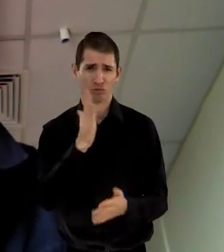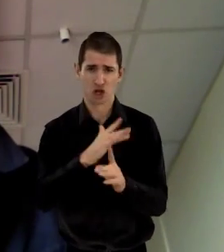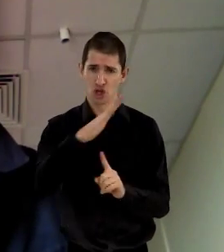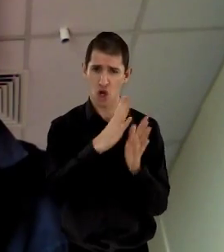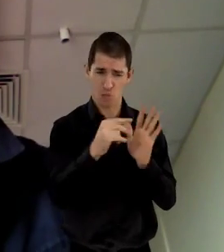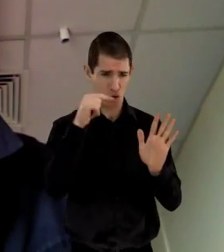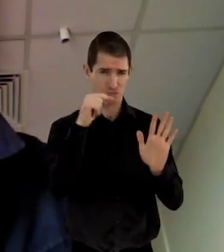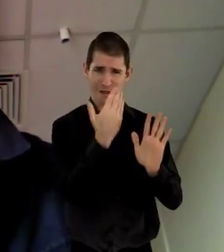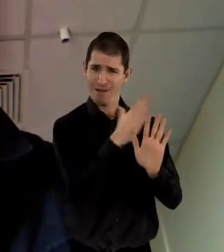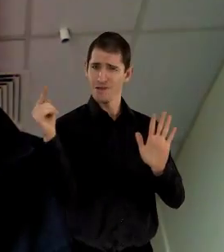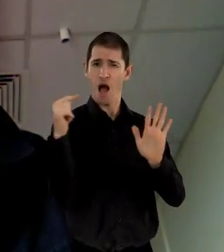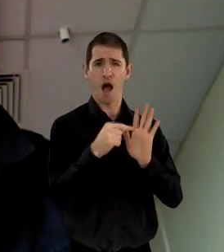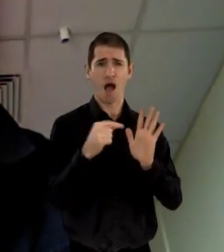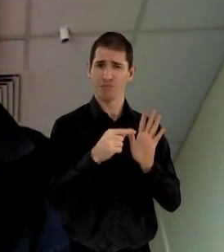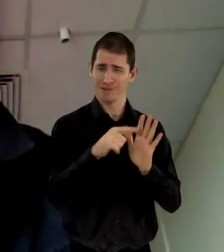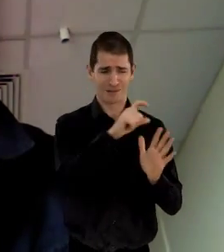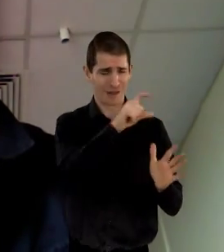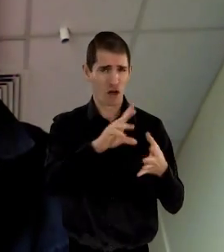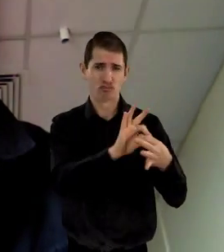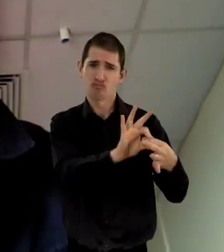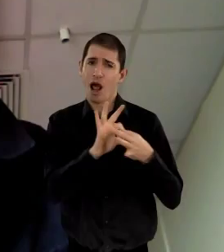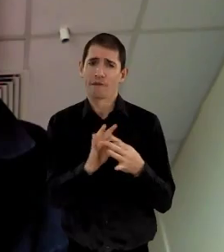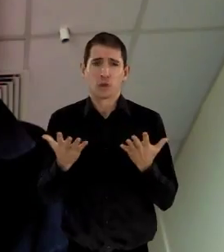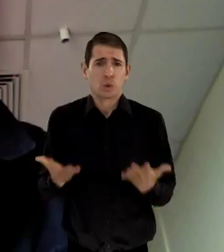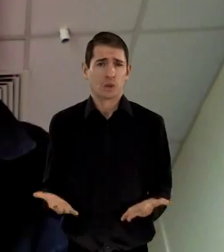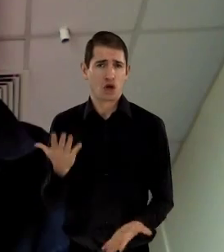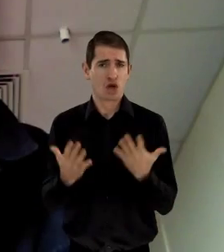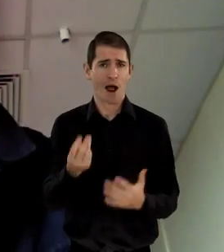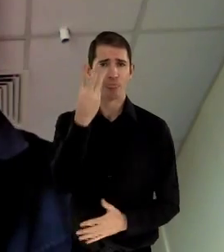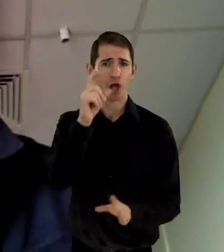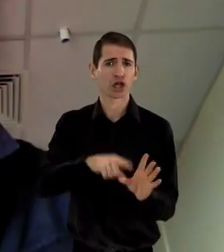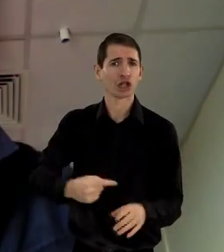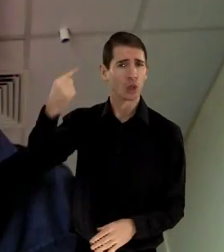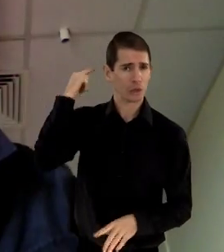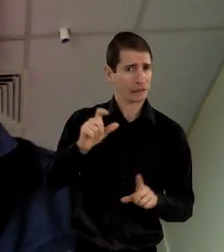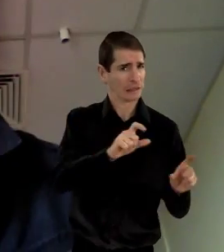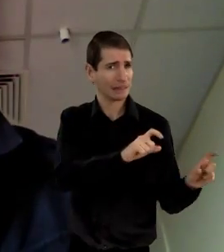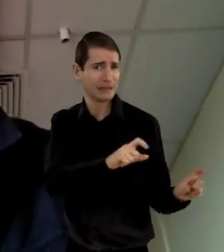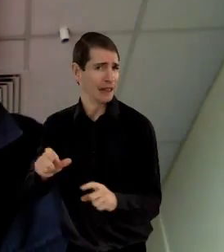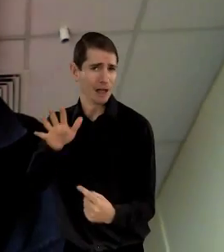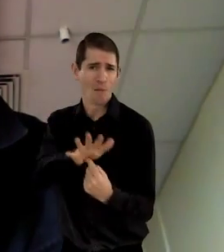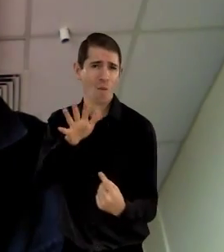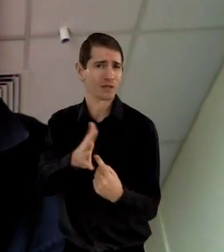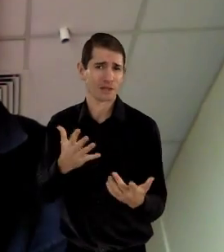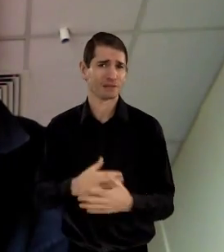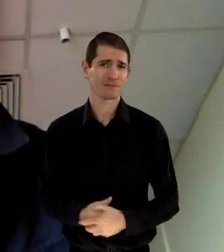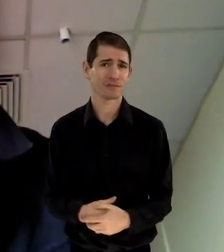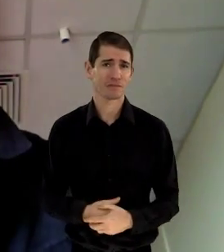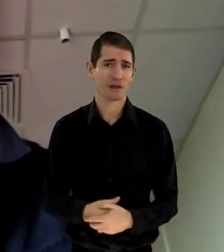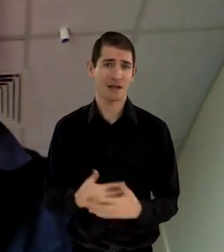is false, basically. It's as relevant today